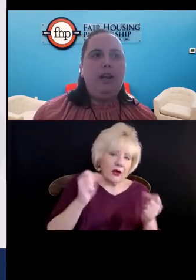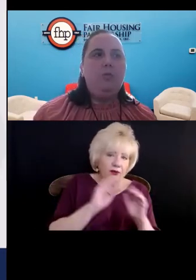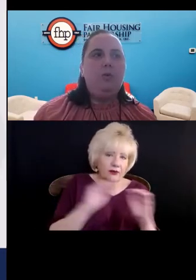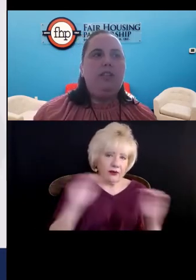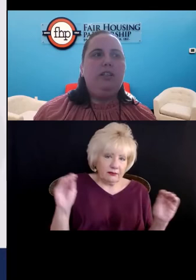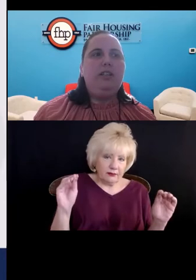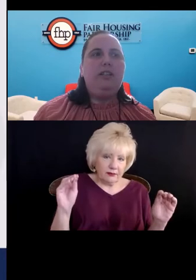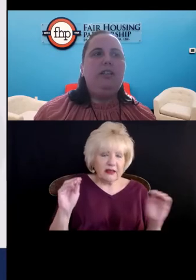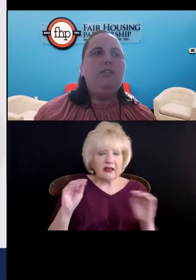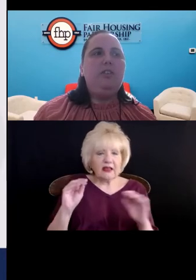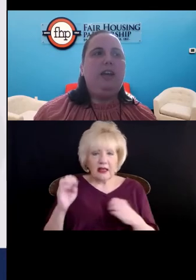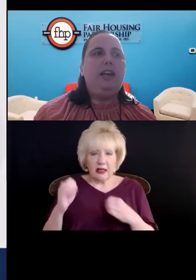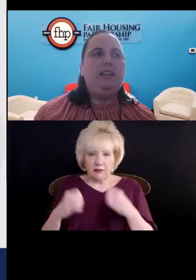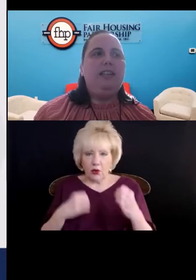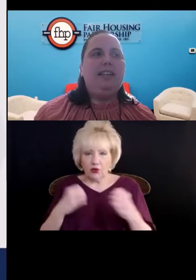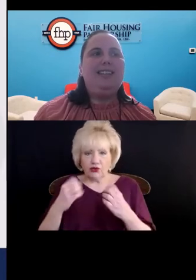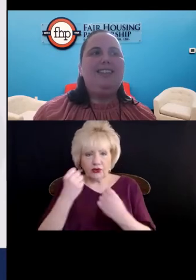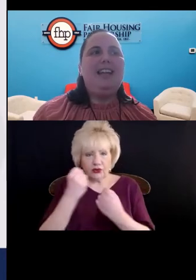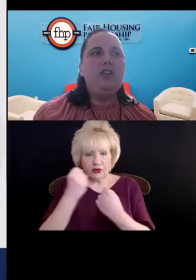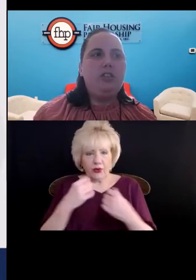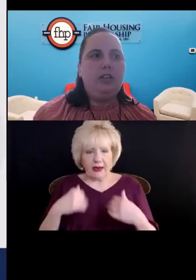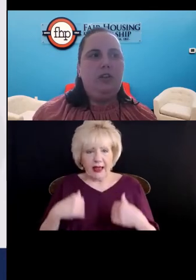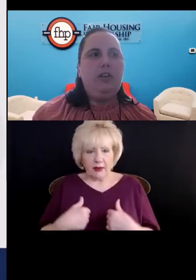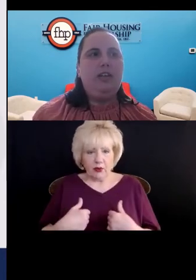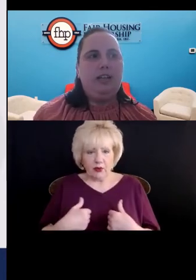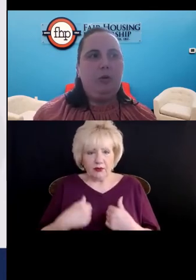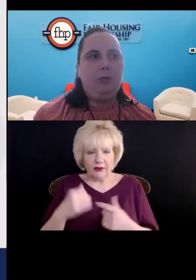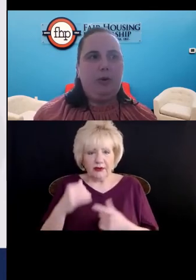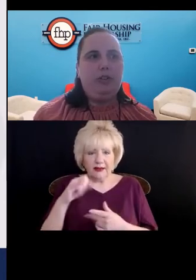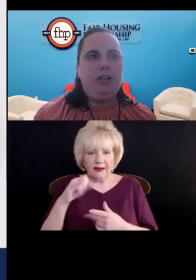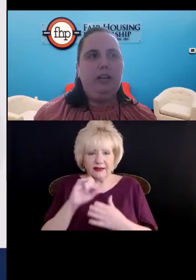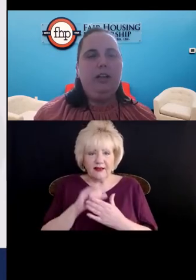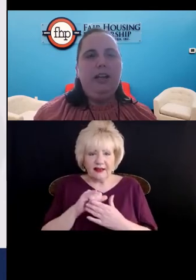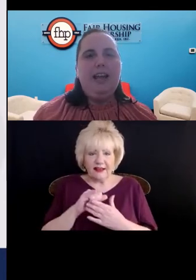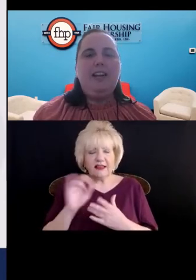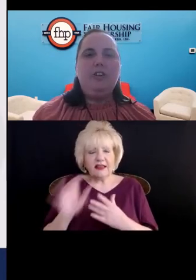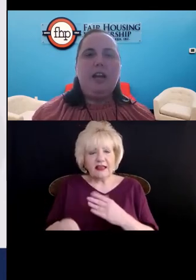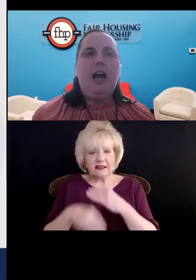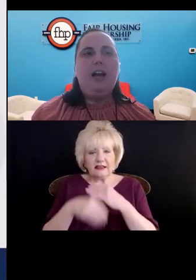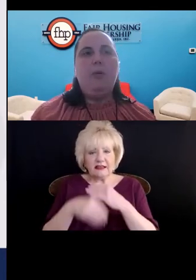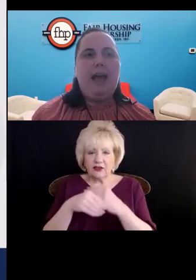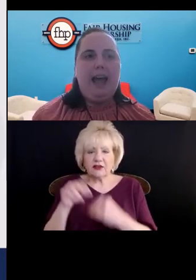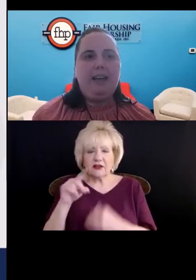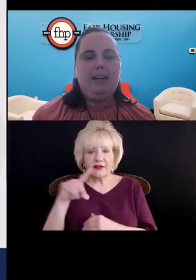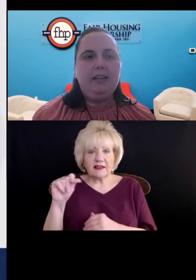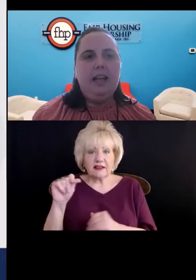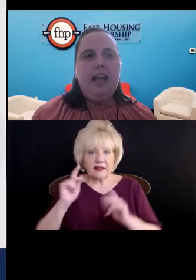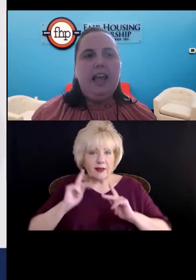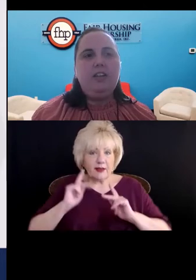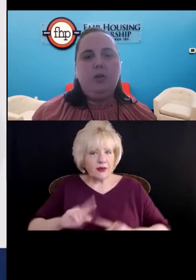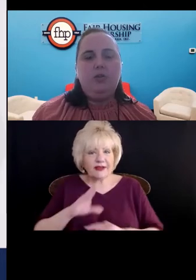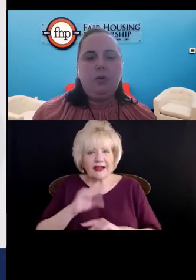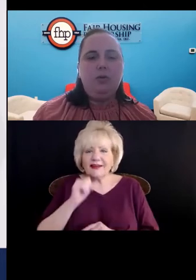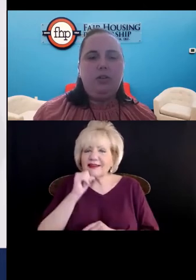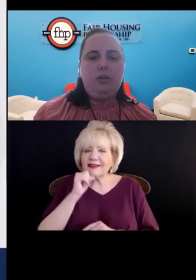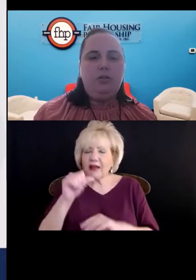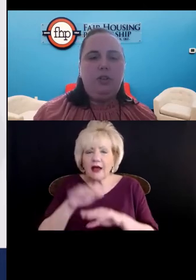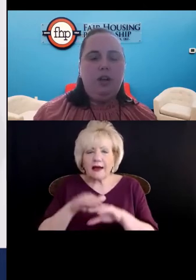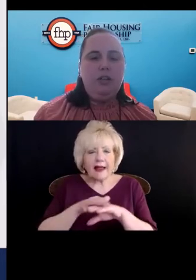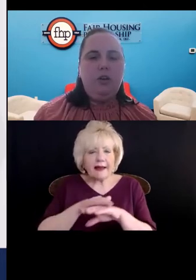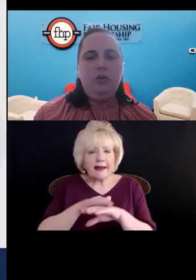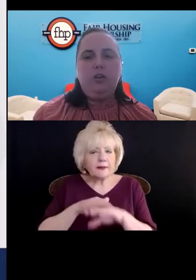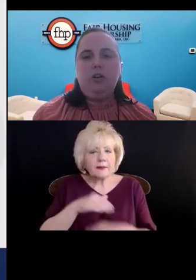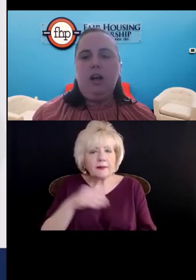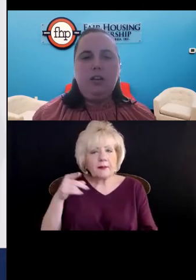support animal is an assistive device that is an extension of the disabled person, and they're not a pet. And so for a